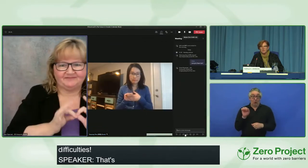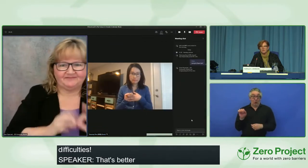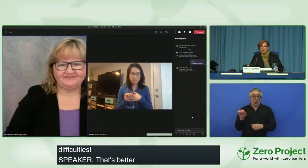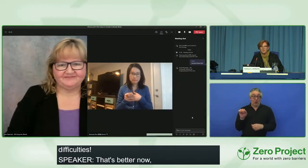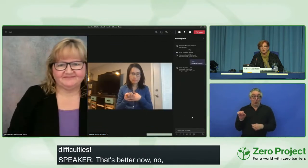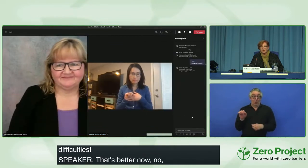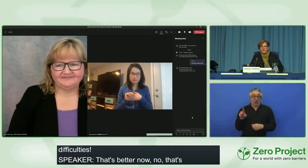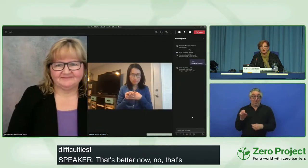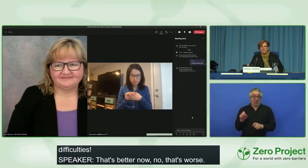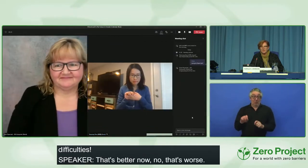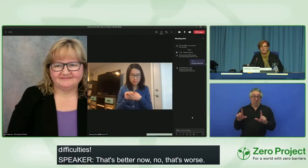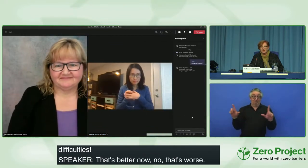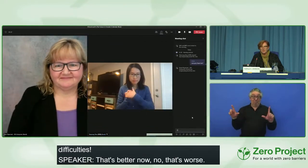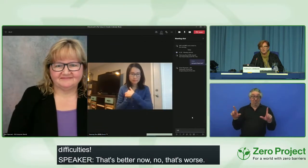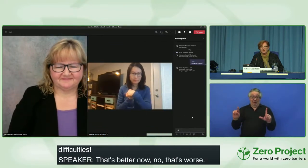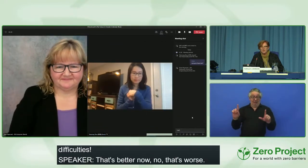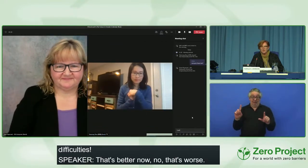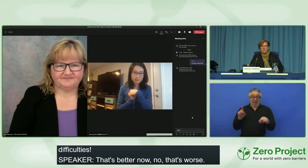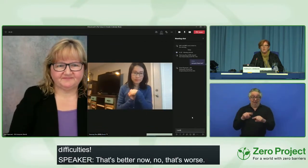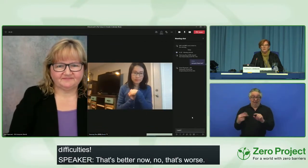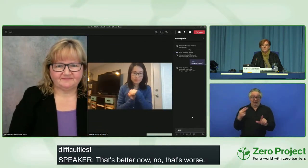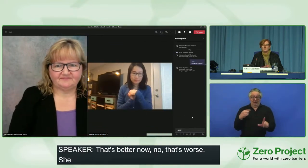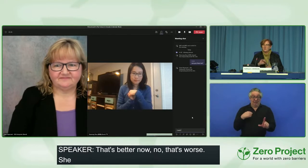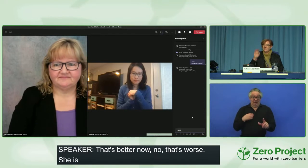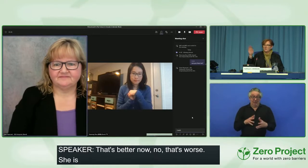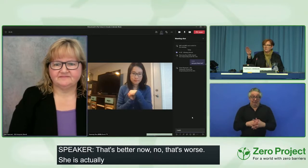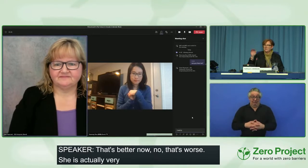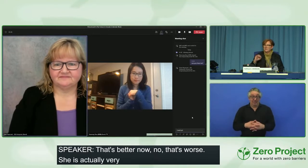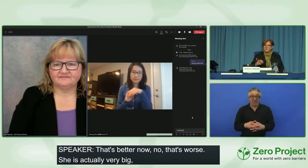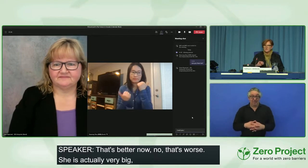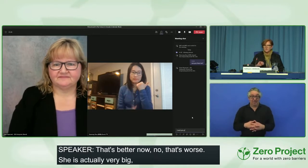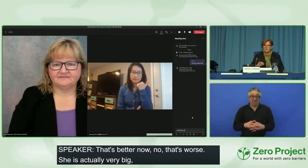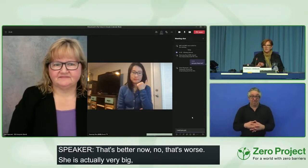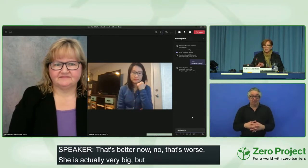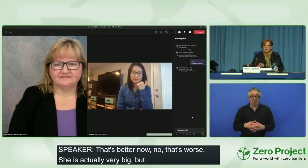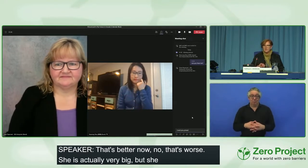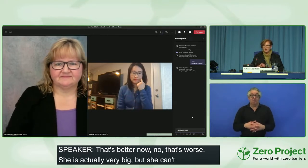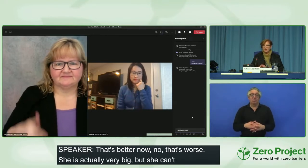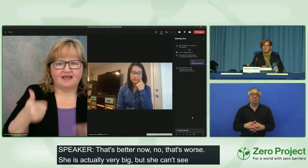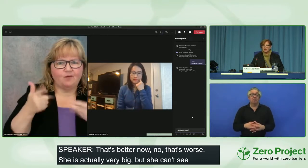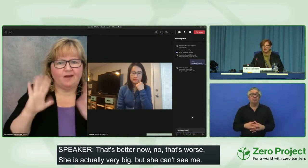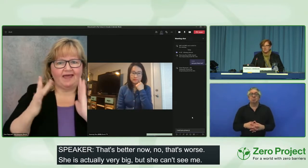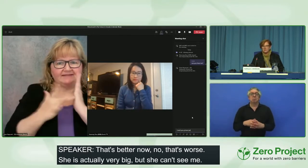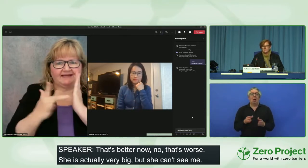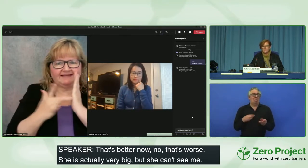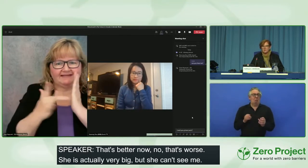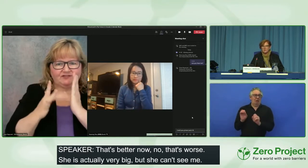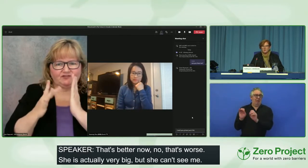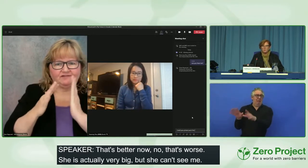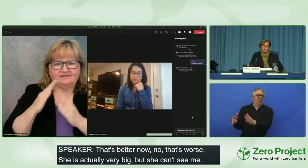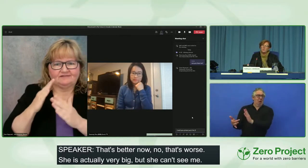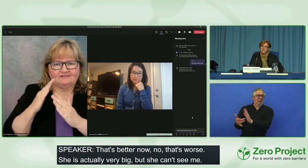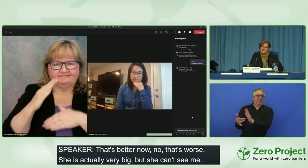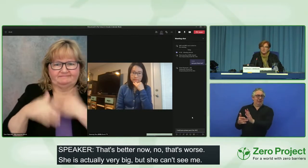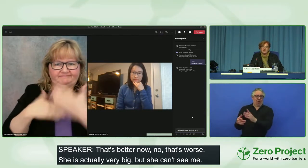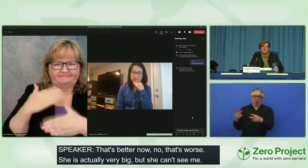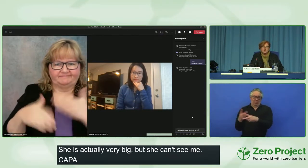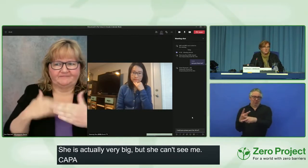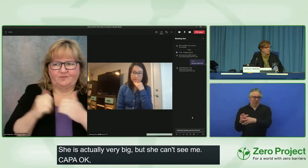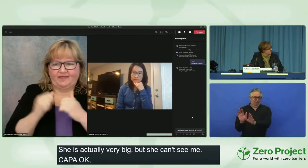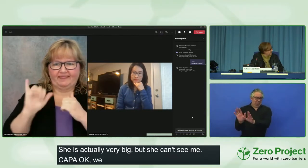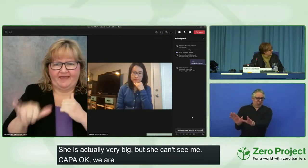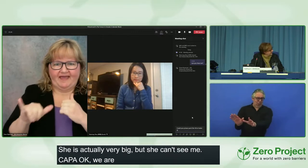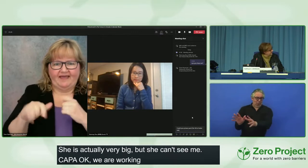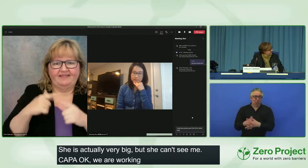interpret. Okay. We're working on it. Okay. So I'm going to let the technicians work on that. And, uh, we will then